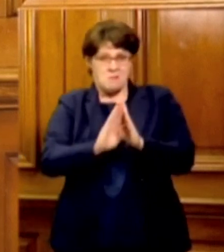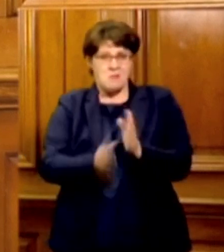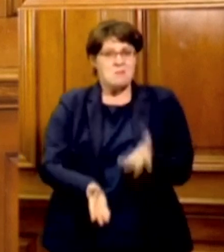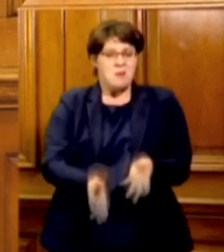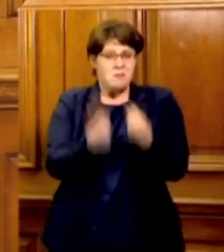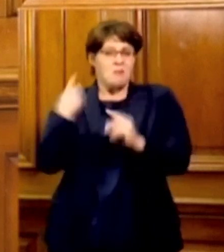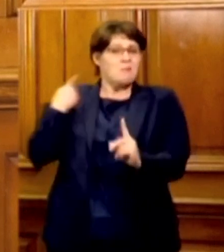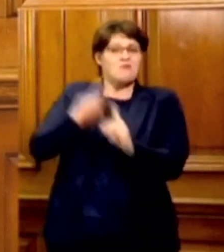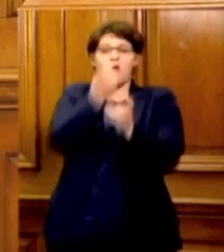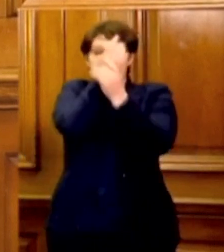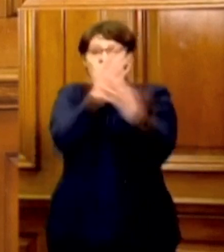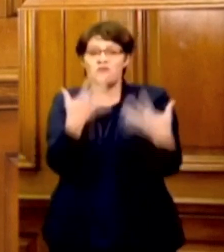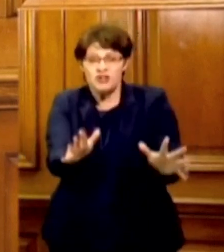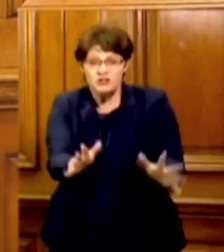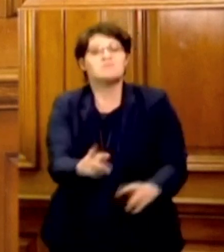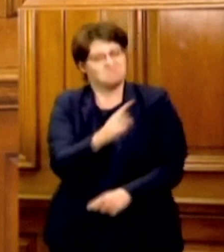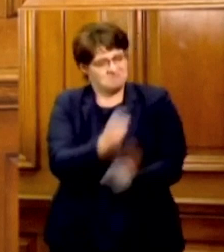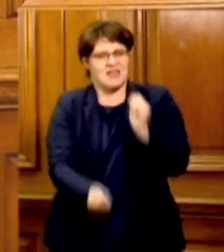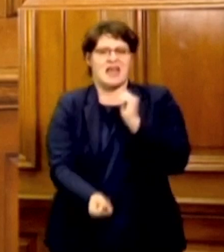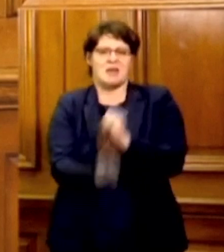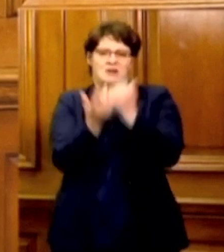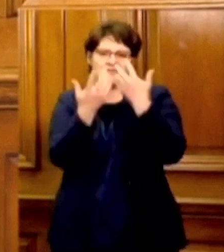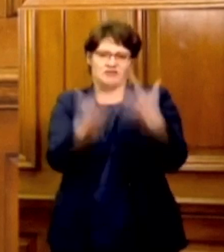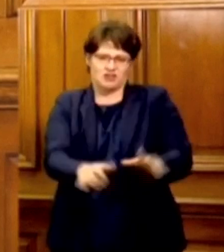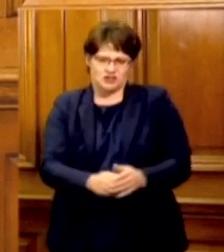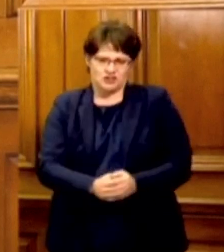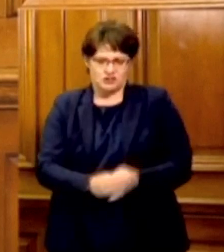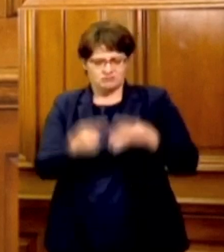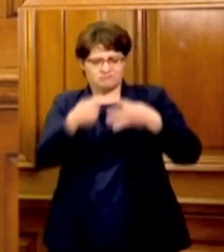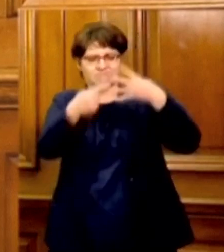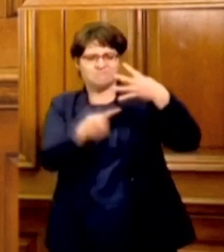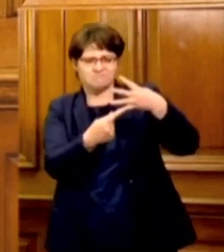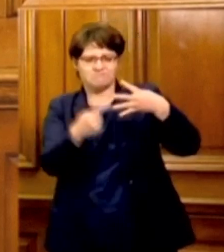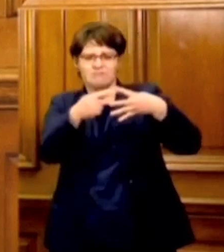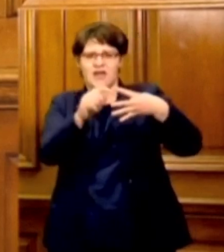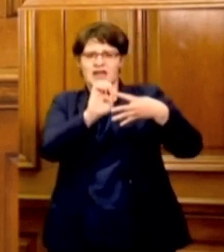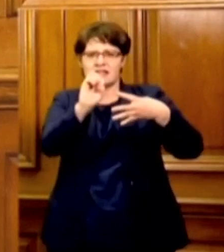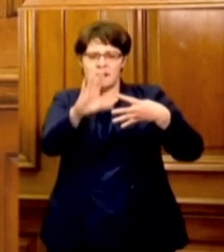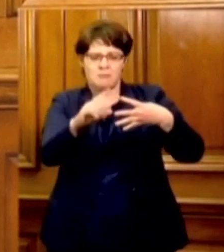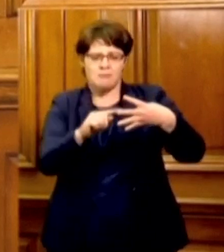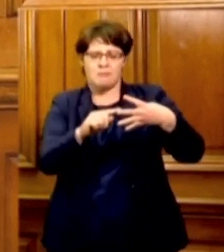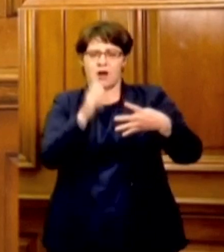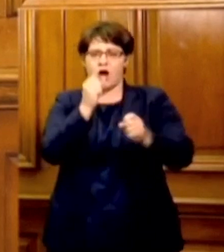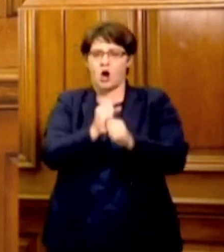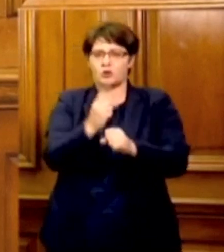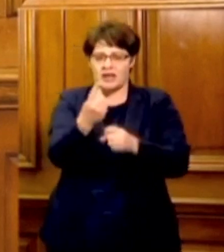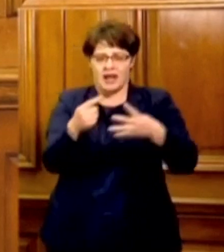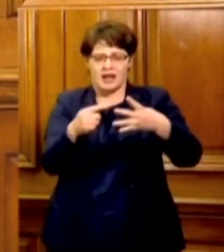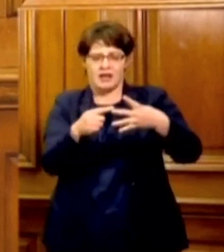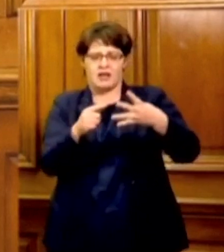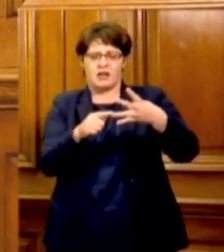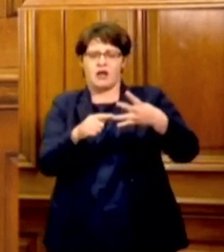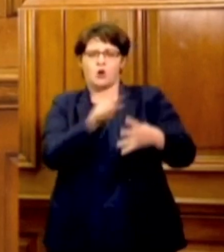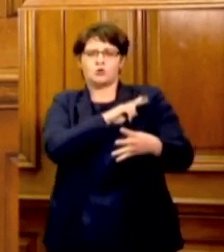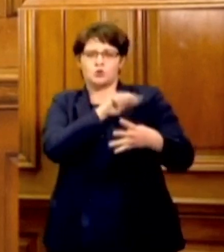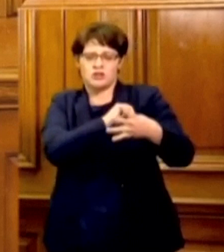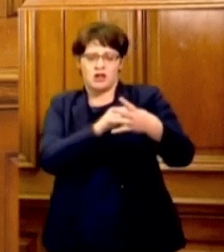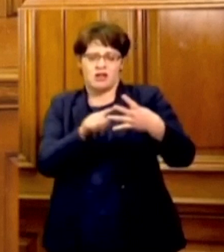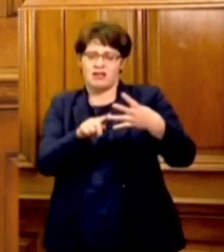with the provinces of the Eastern Cape, Gauteng and KwaZulu-Natal,